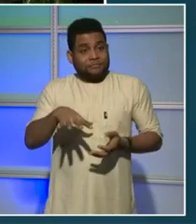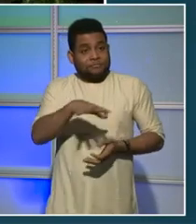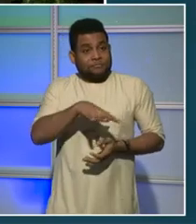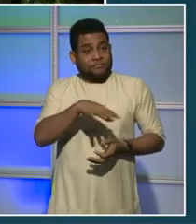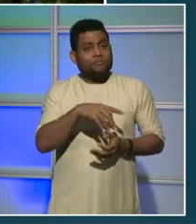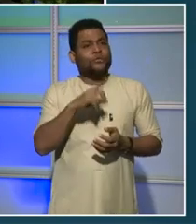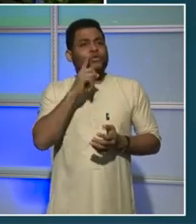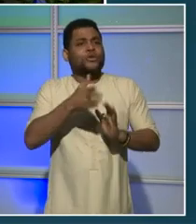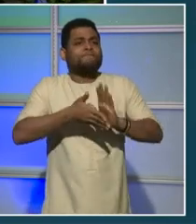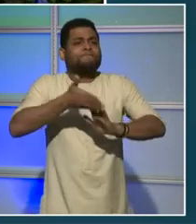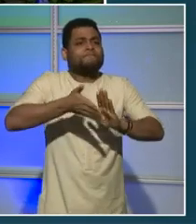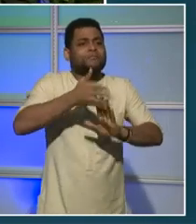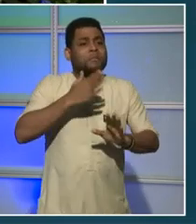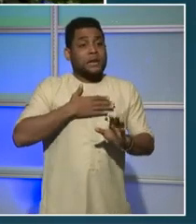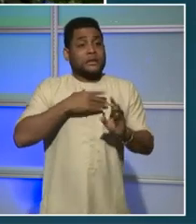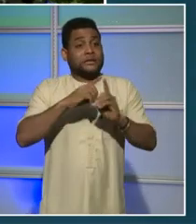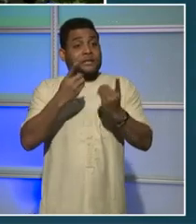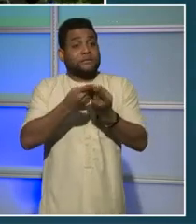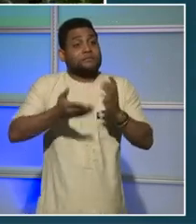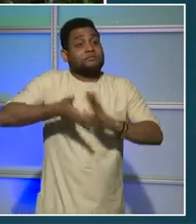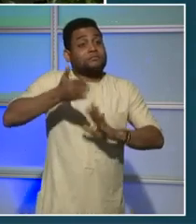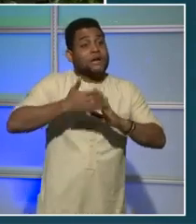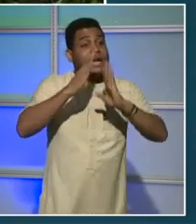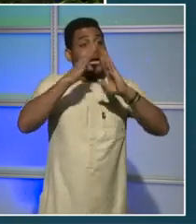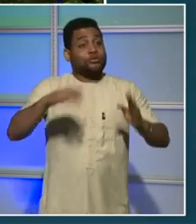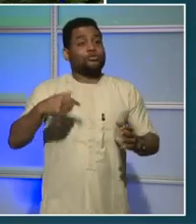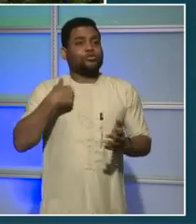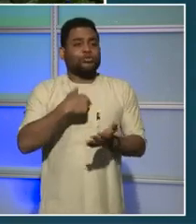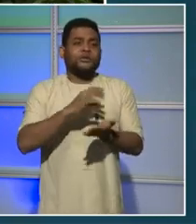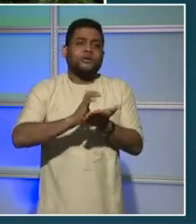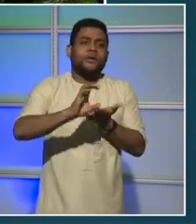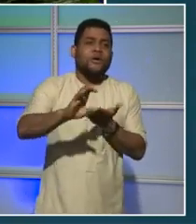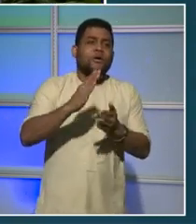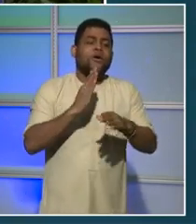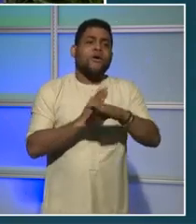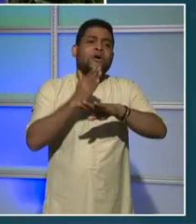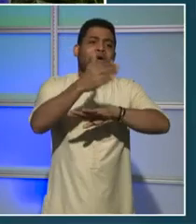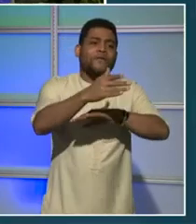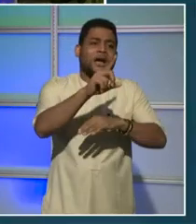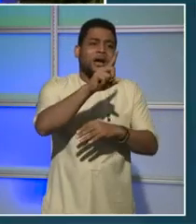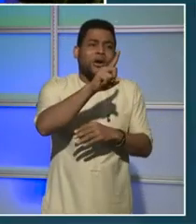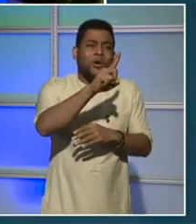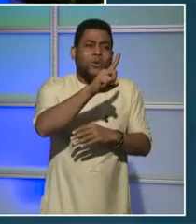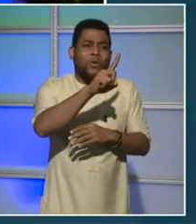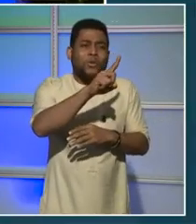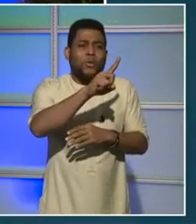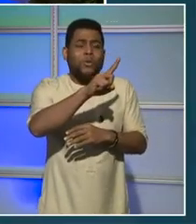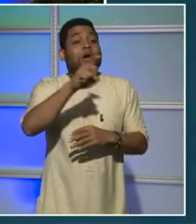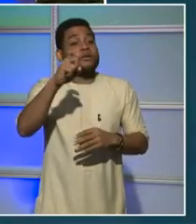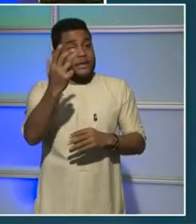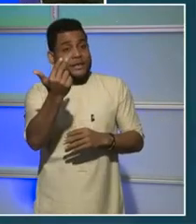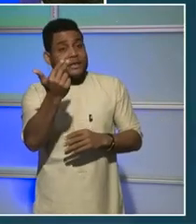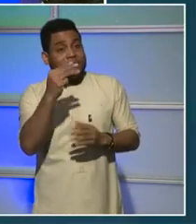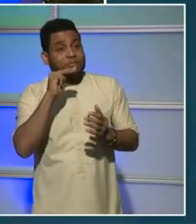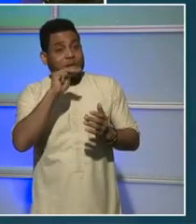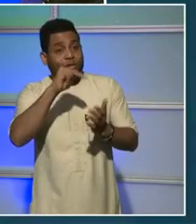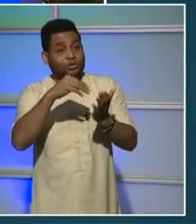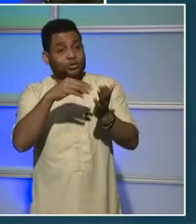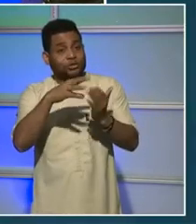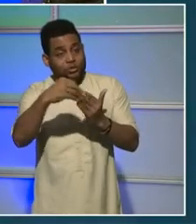we've invested more than $113 million to bring more of those units into a state of good repair